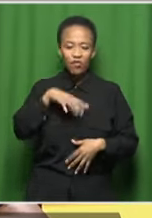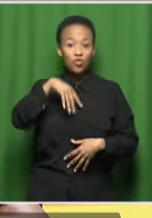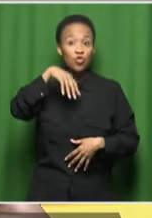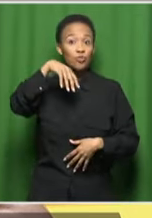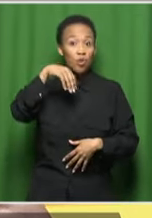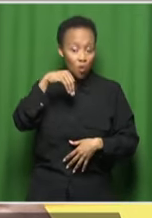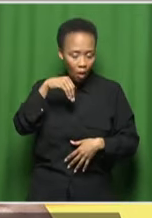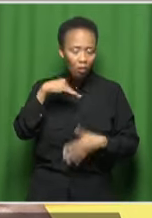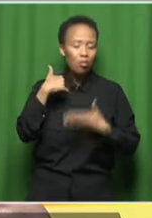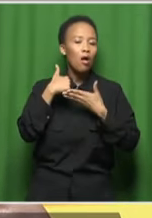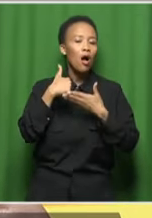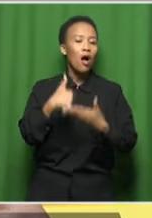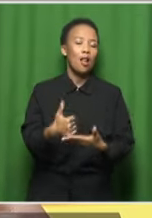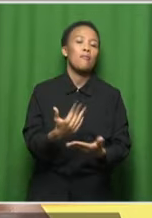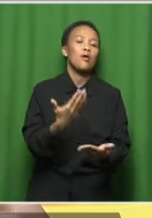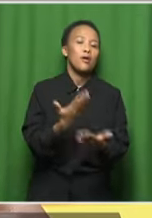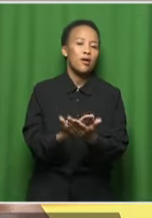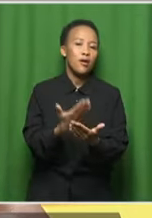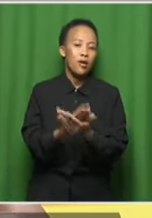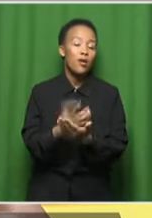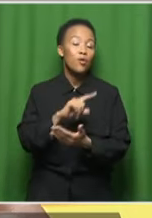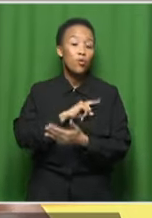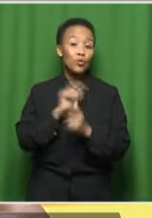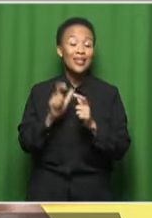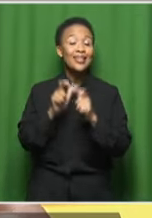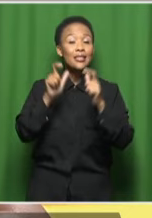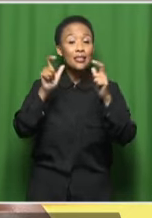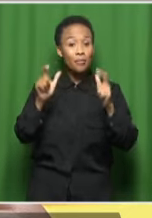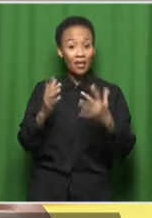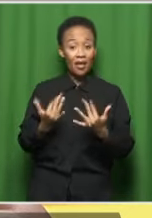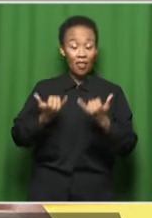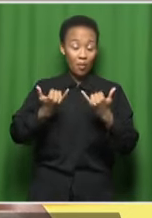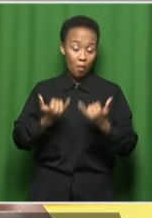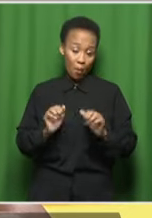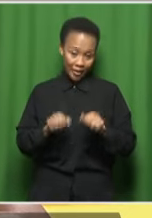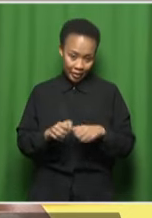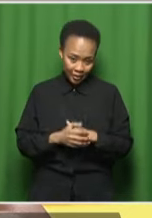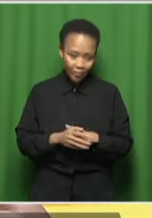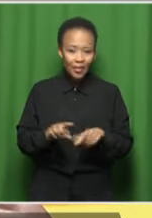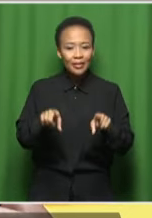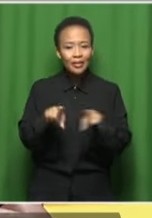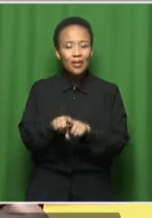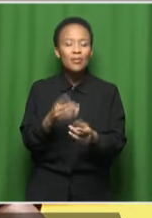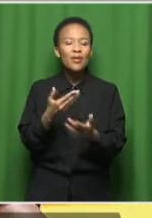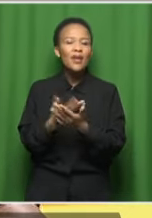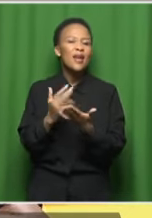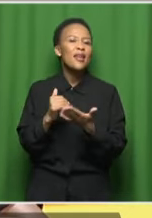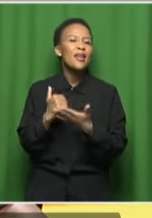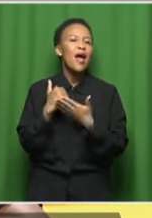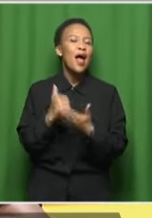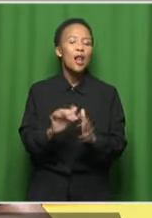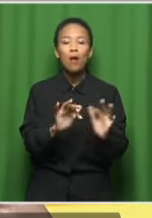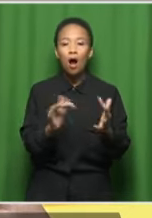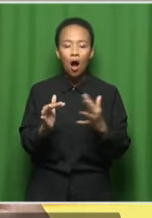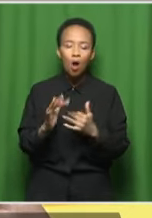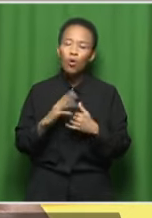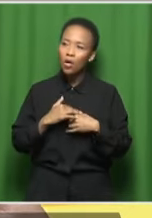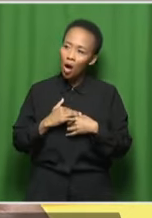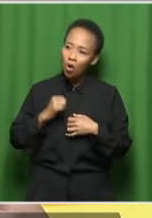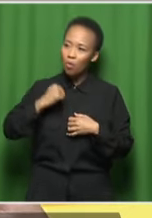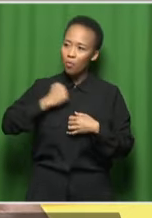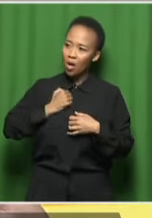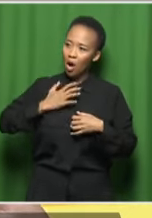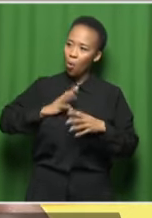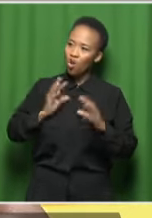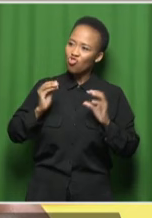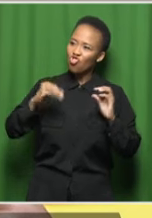which is a big theme universally at the moment. It can help you to find your contribution. And I